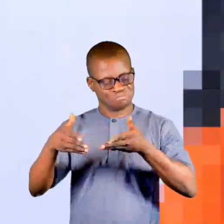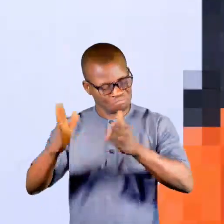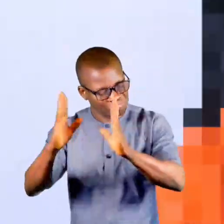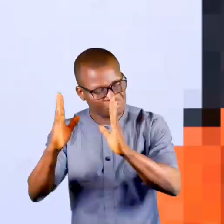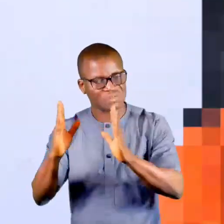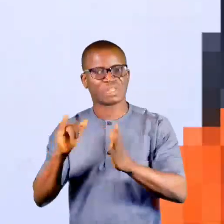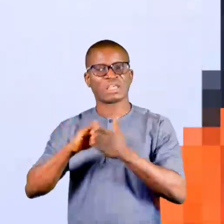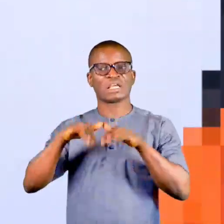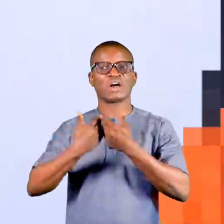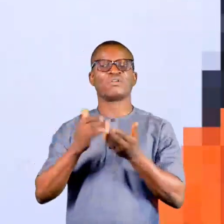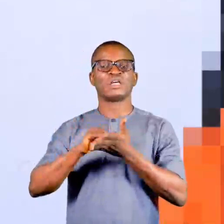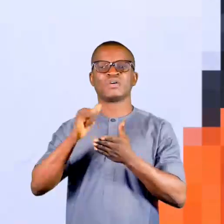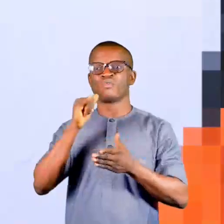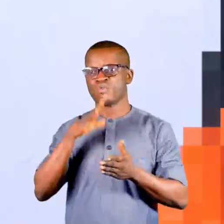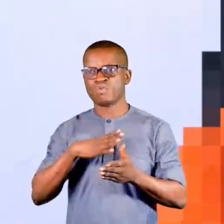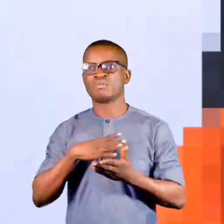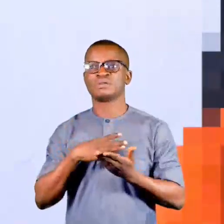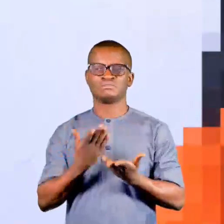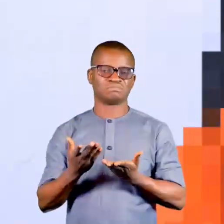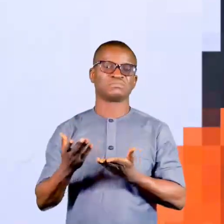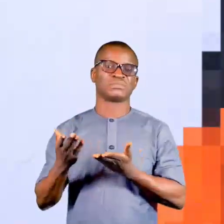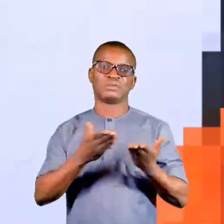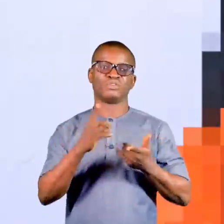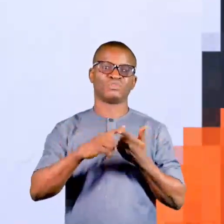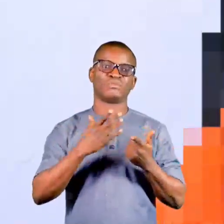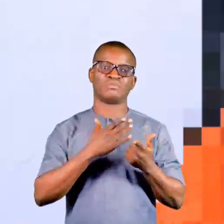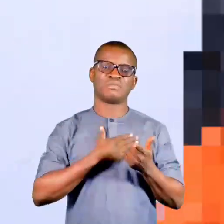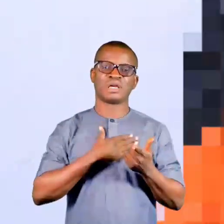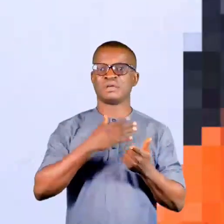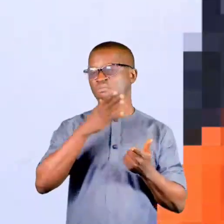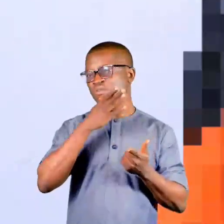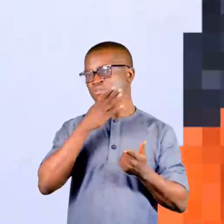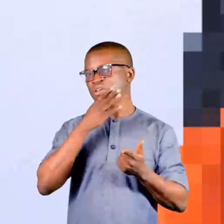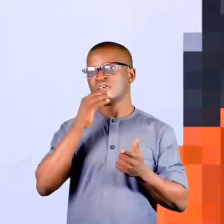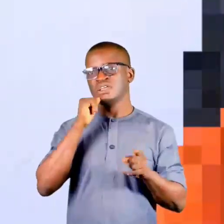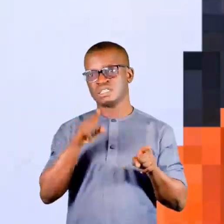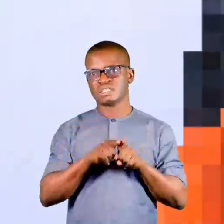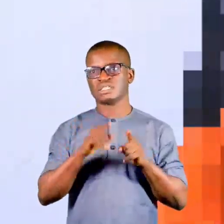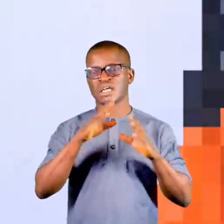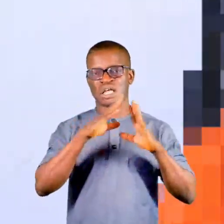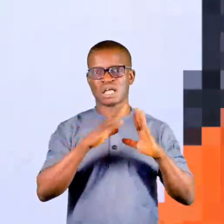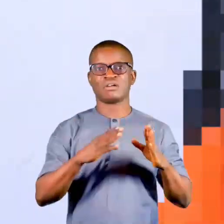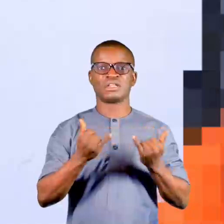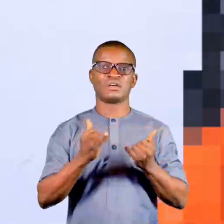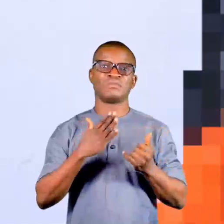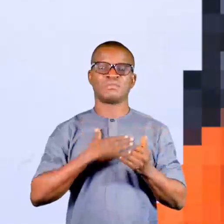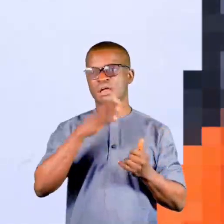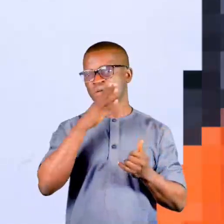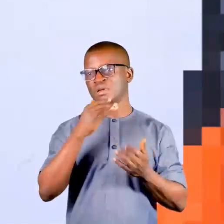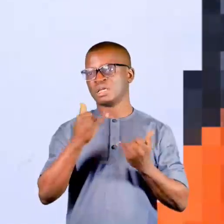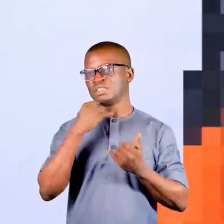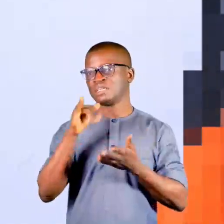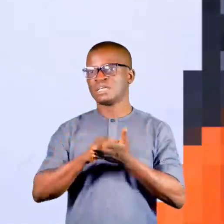take me away. She now connects with my I show her my mommy's sister's house. So then I connect with my mother.